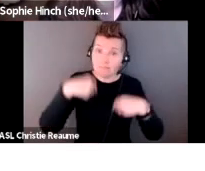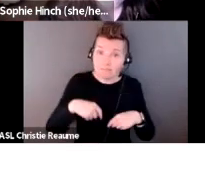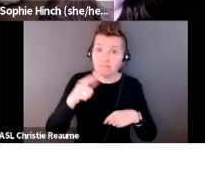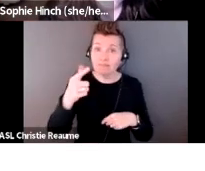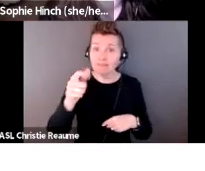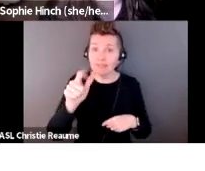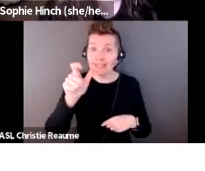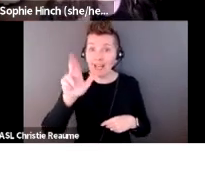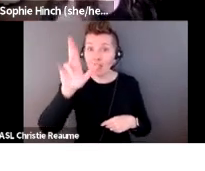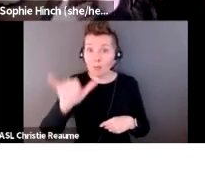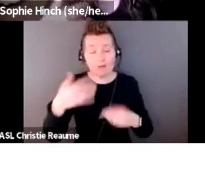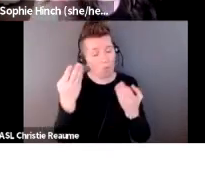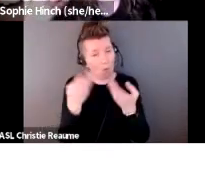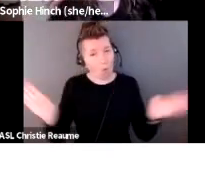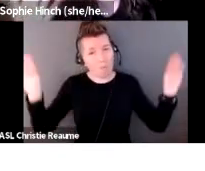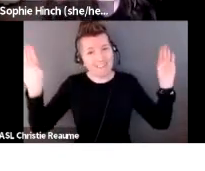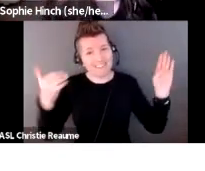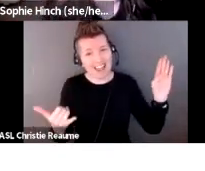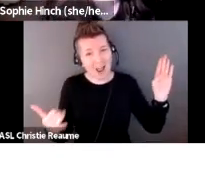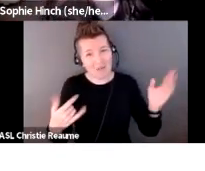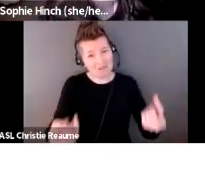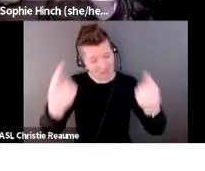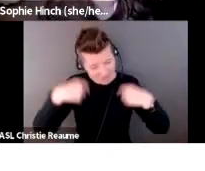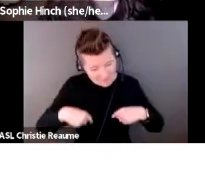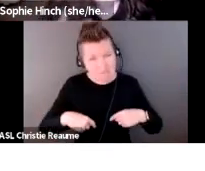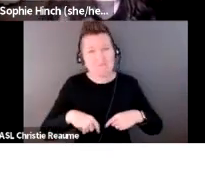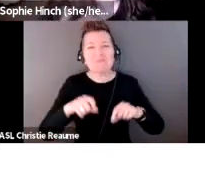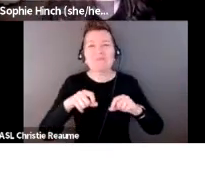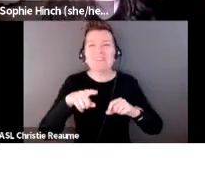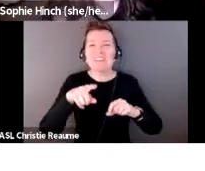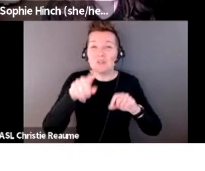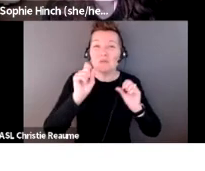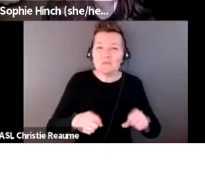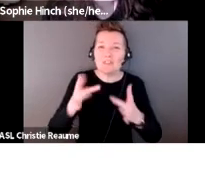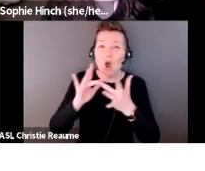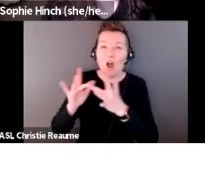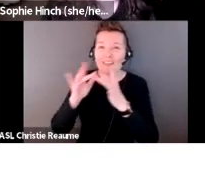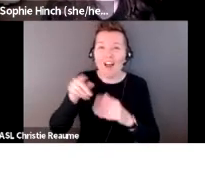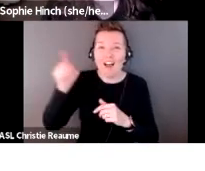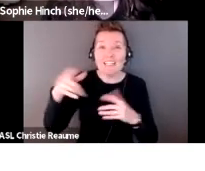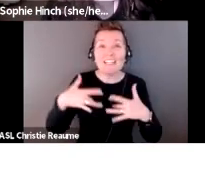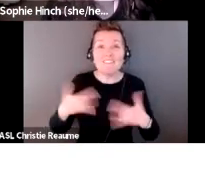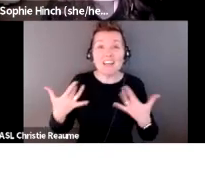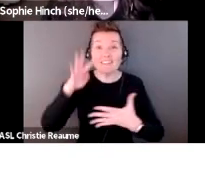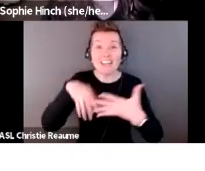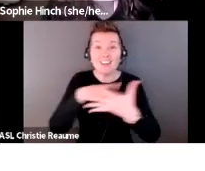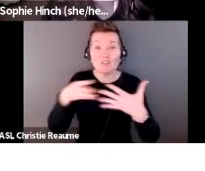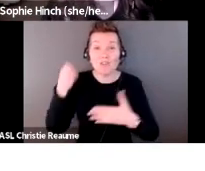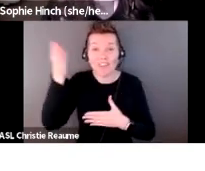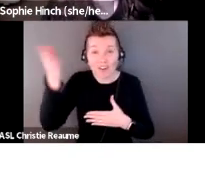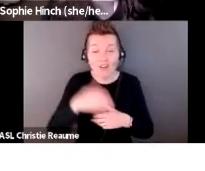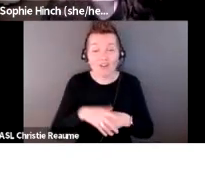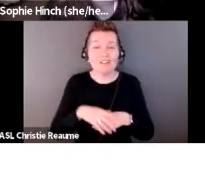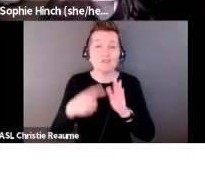to the public. You can also visit us online for all upcoming events, workshops, exhibitions,